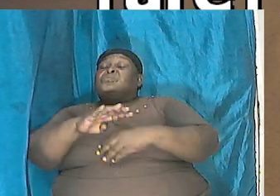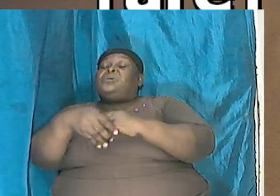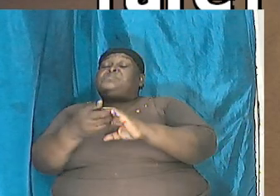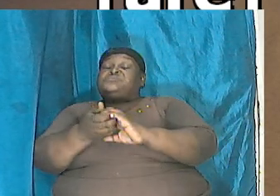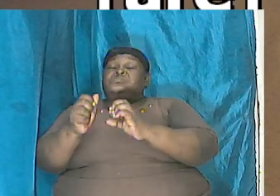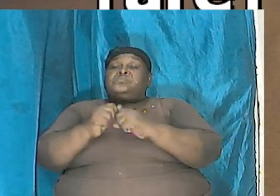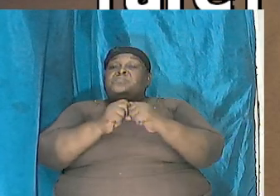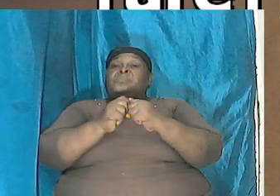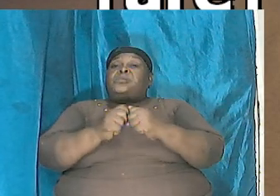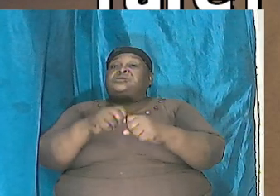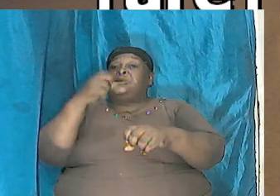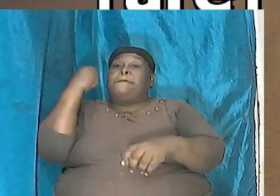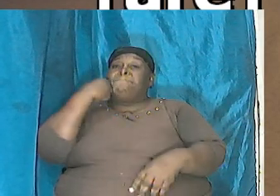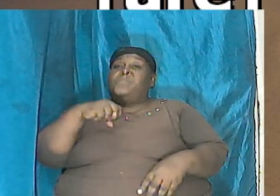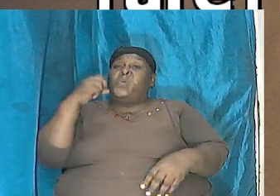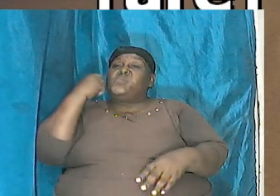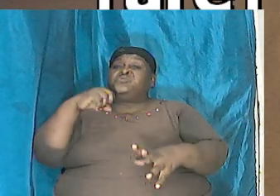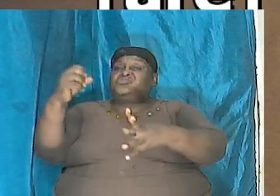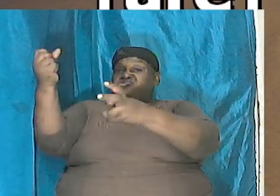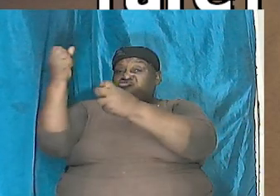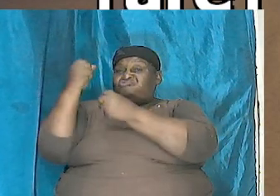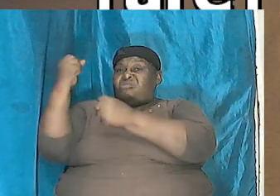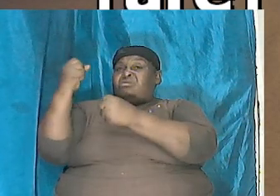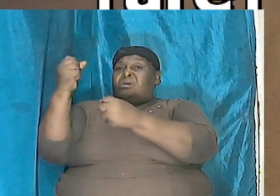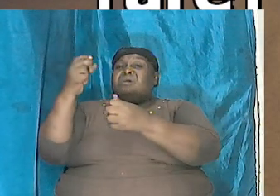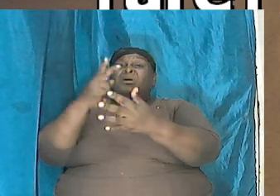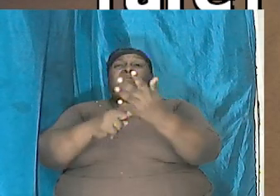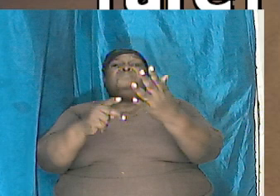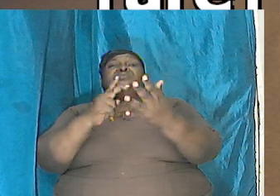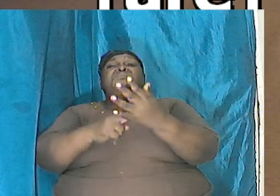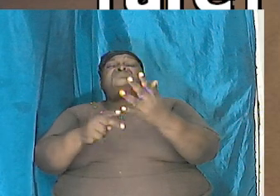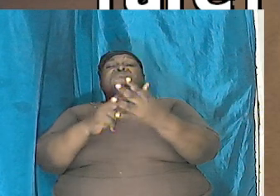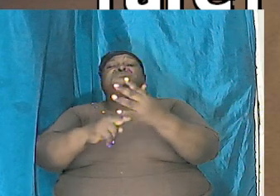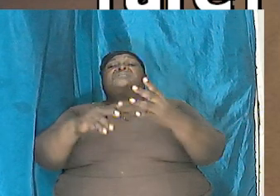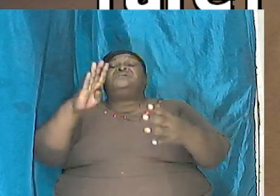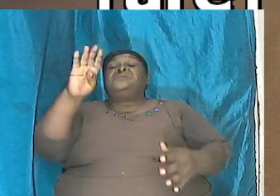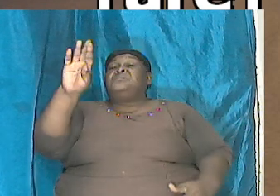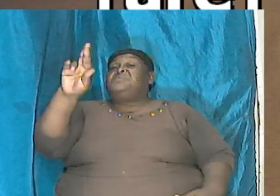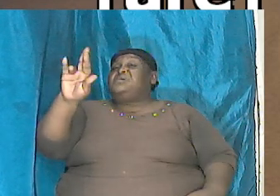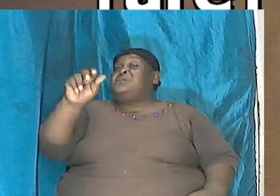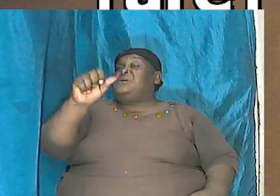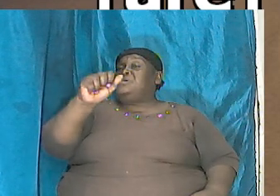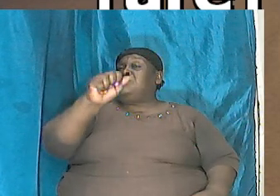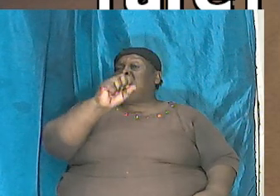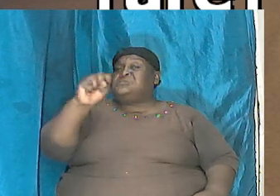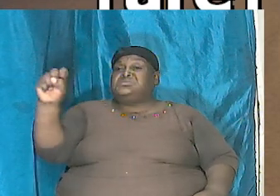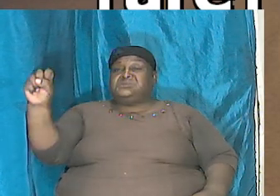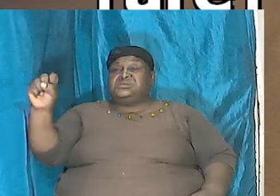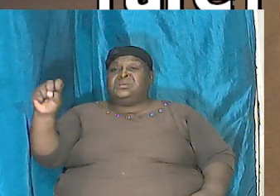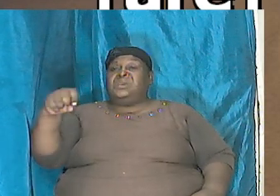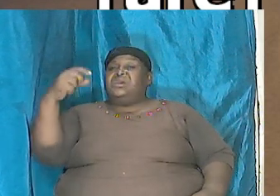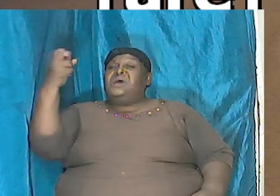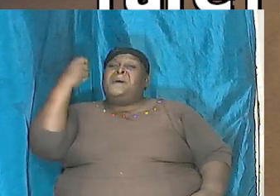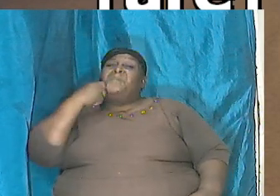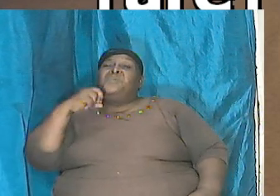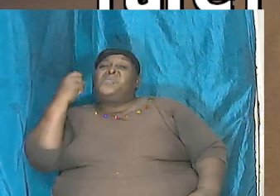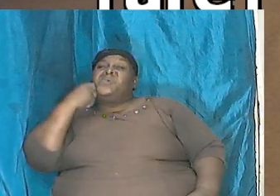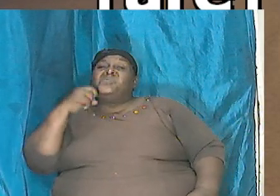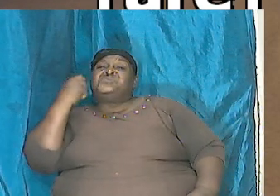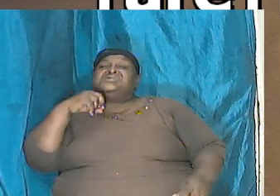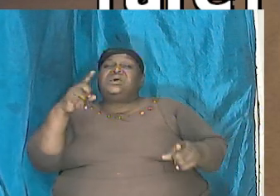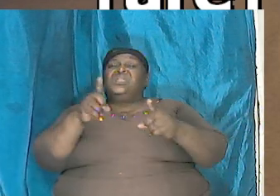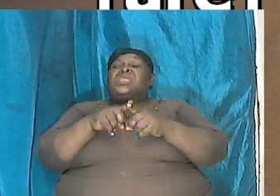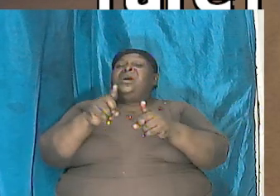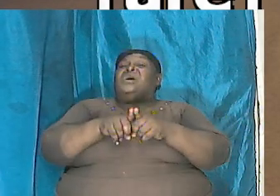are as strong as pieces of brass his bones are like bars of